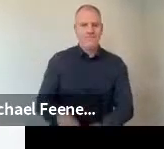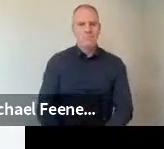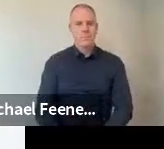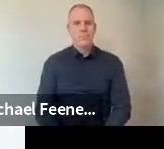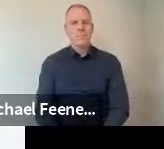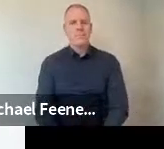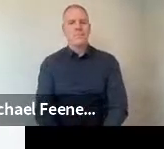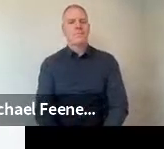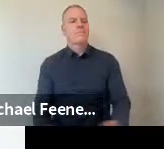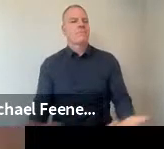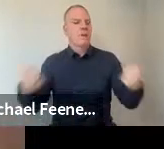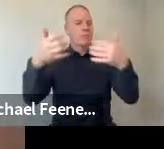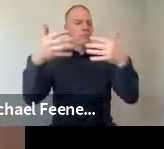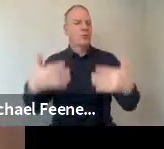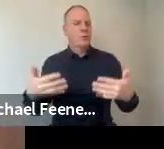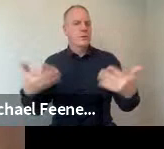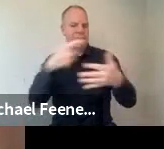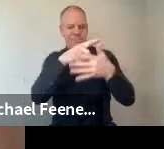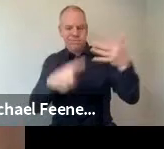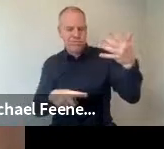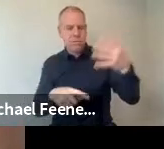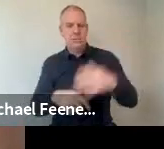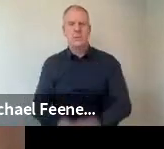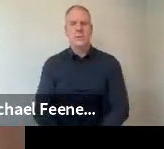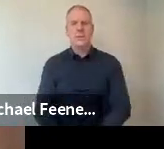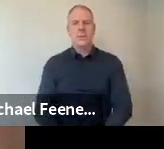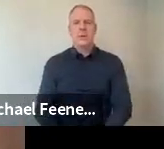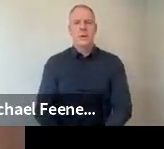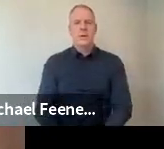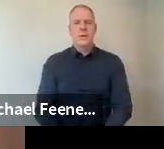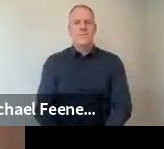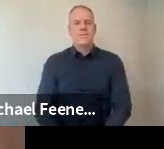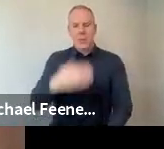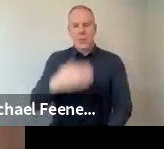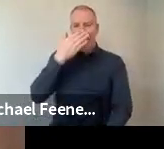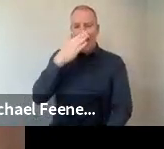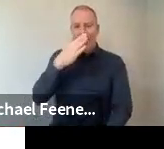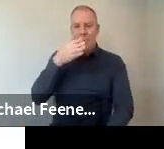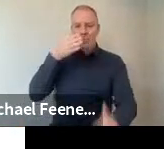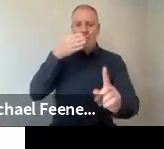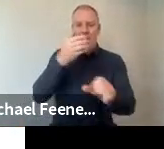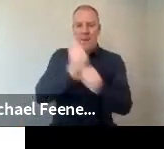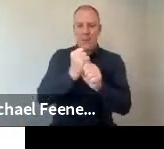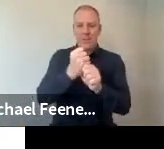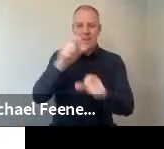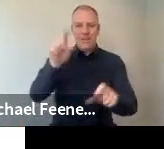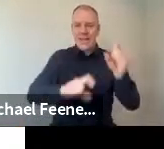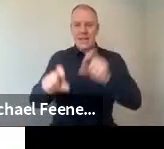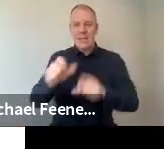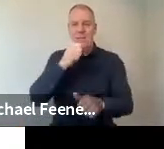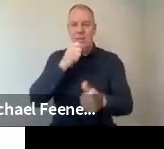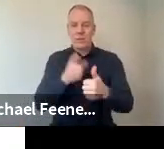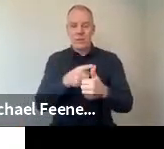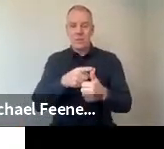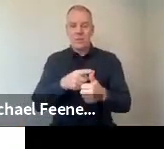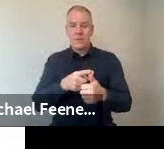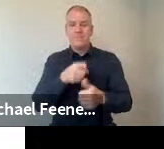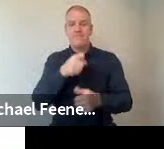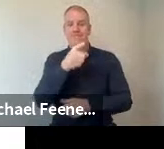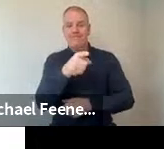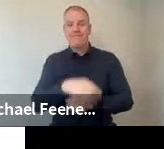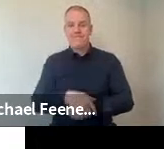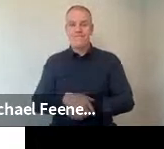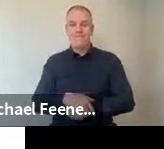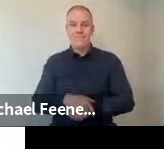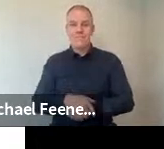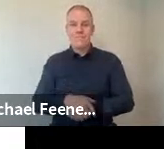So now into the results. So starting with attitudes towards science, we found, we